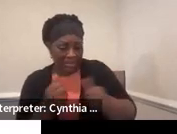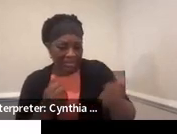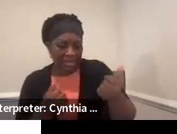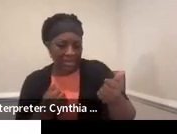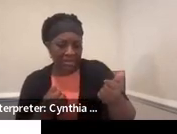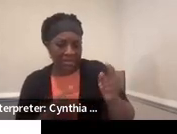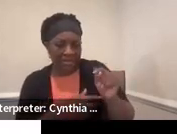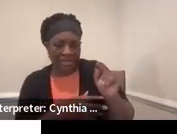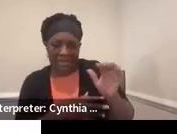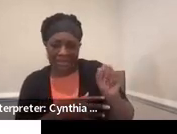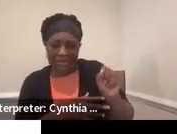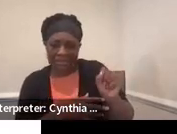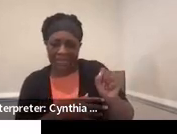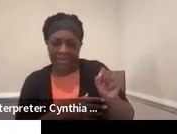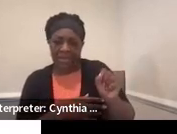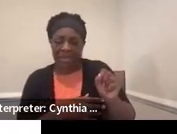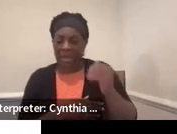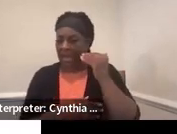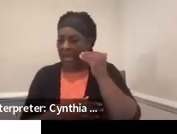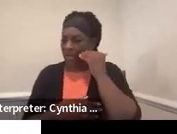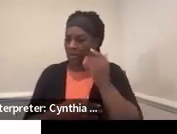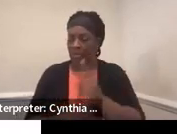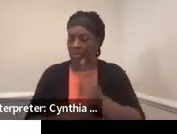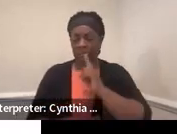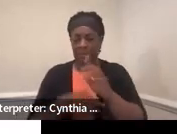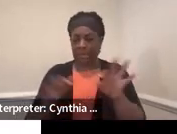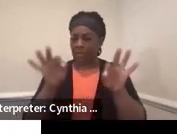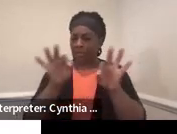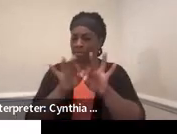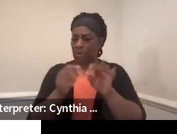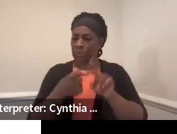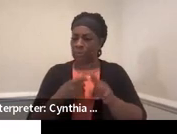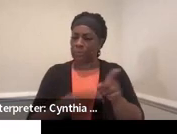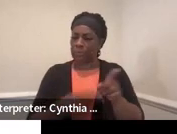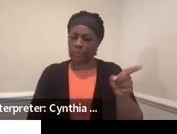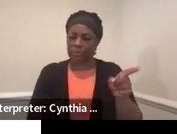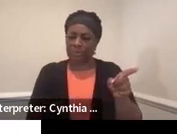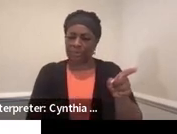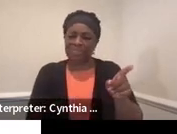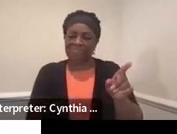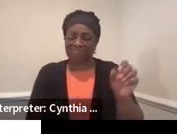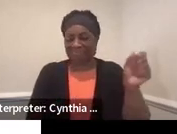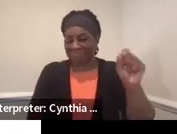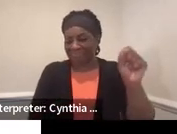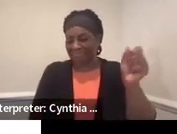this? I know that's really, really important to you. Yes.